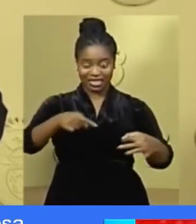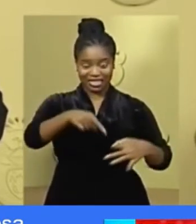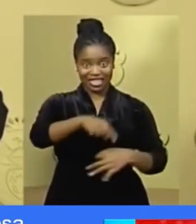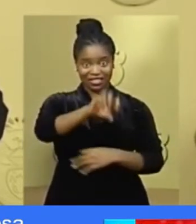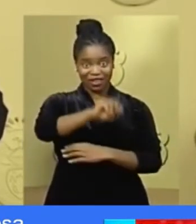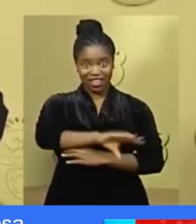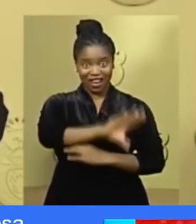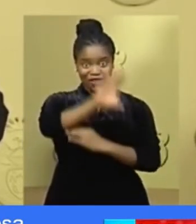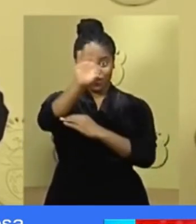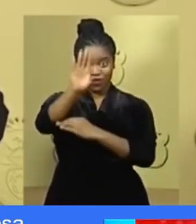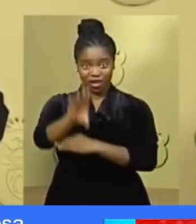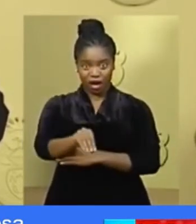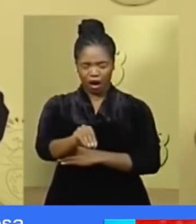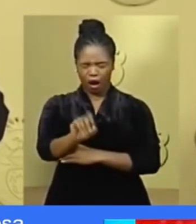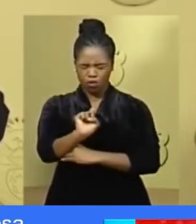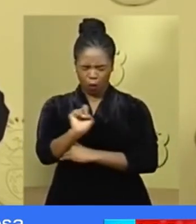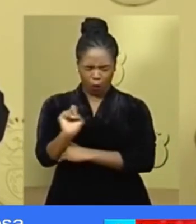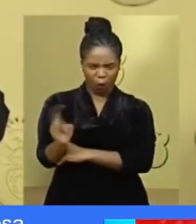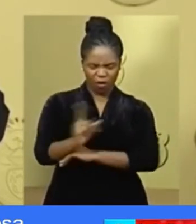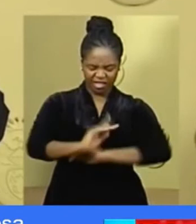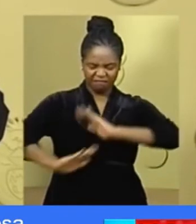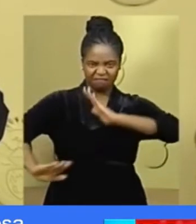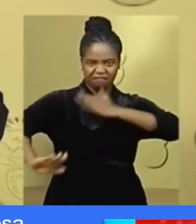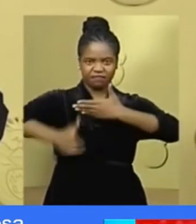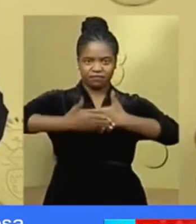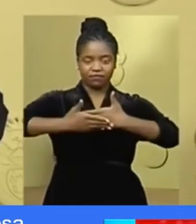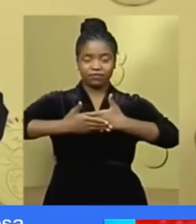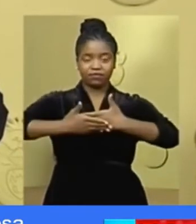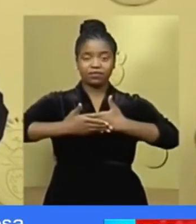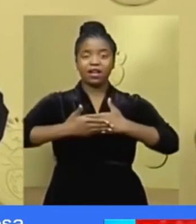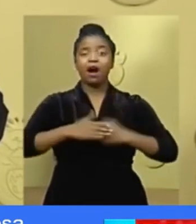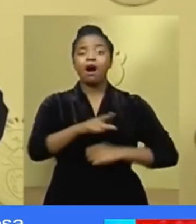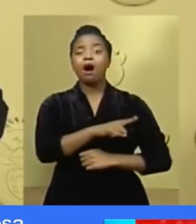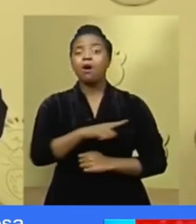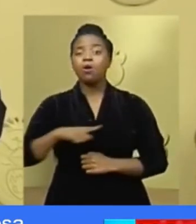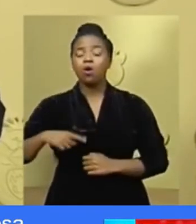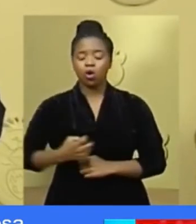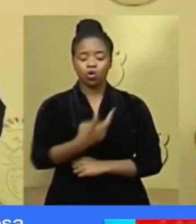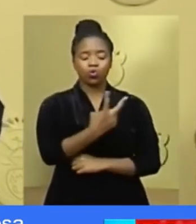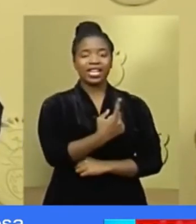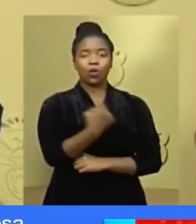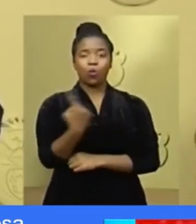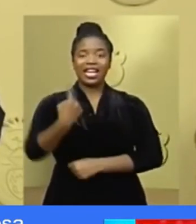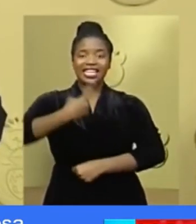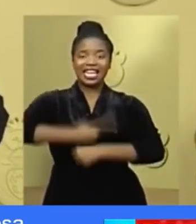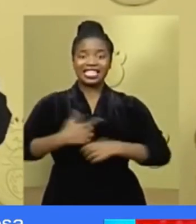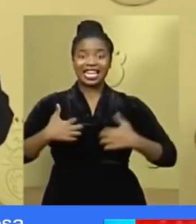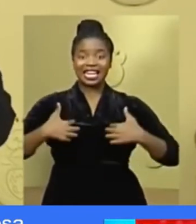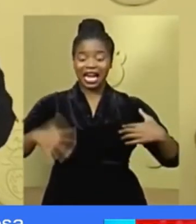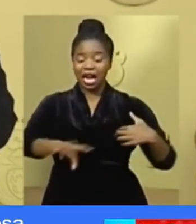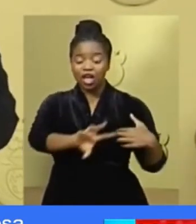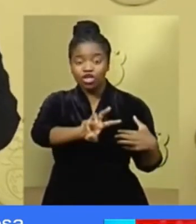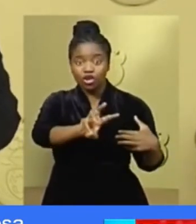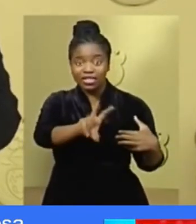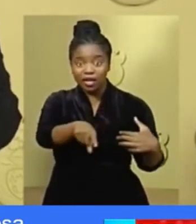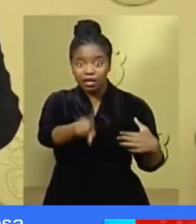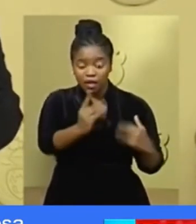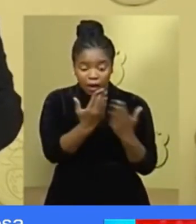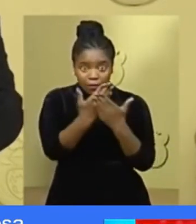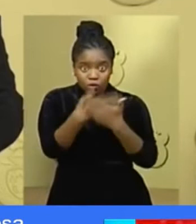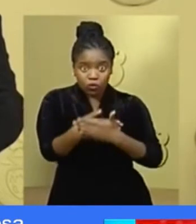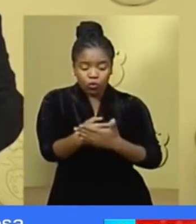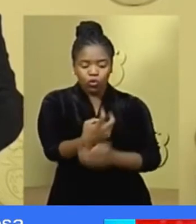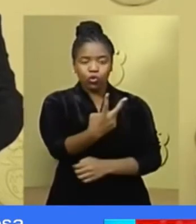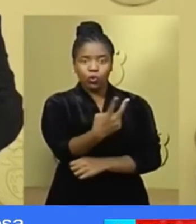enforce a nationwide lockdown for 21 days with effect from midnight on Thursday,